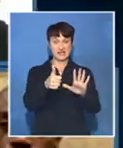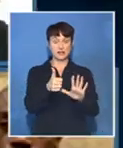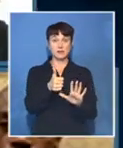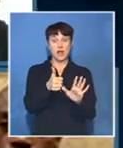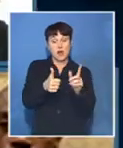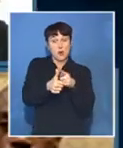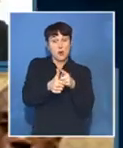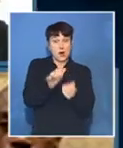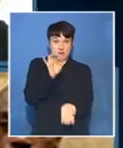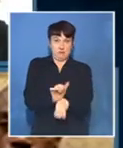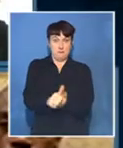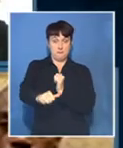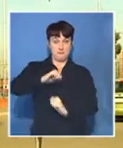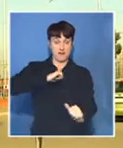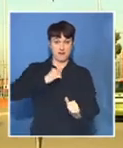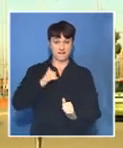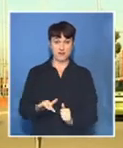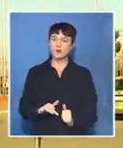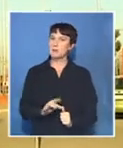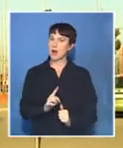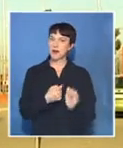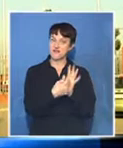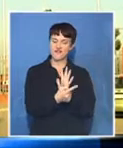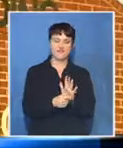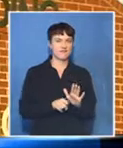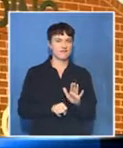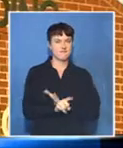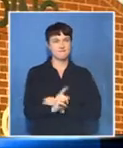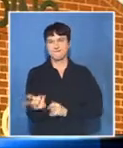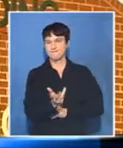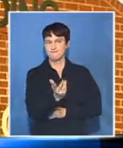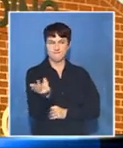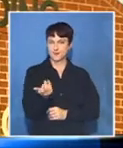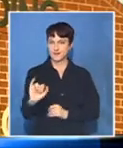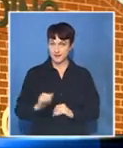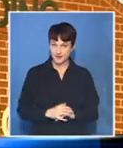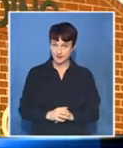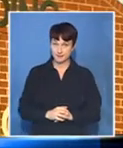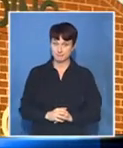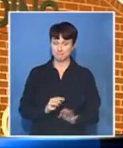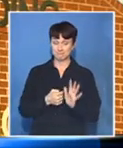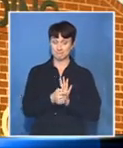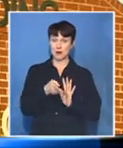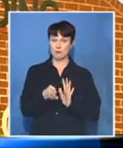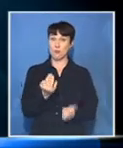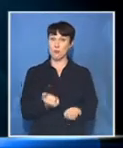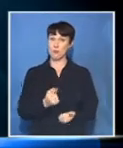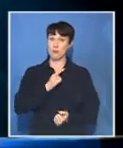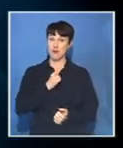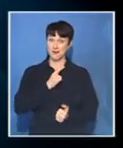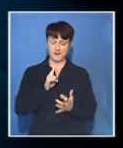Dangerous and possibly armed. Still on the loose. In court for a string of violent crimes.